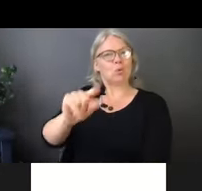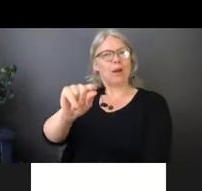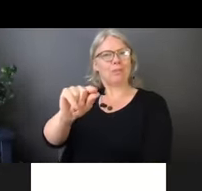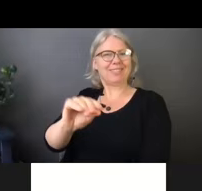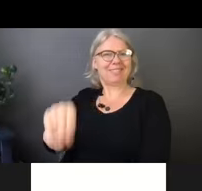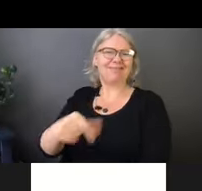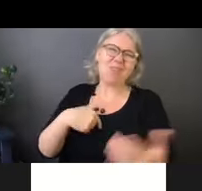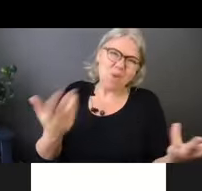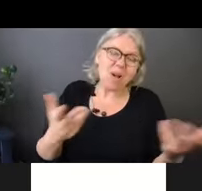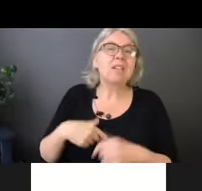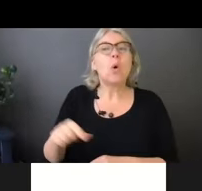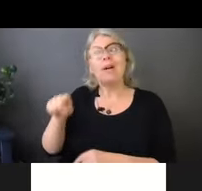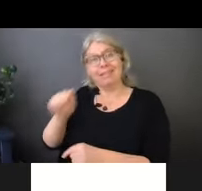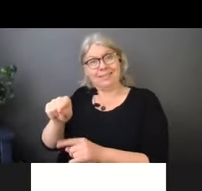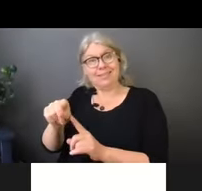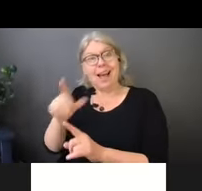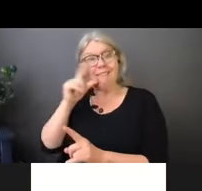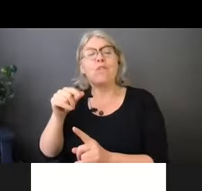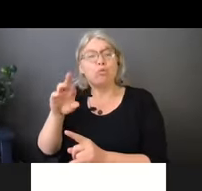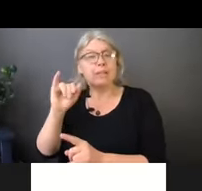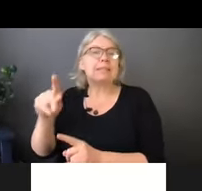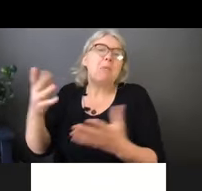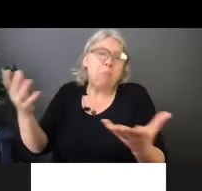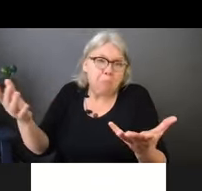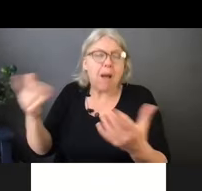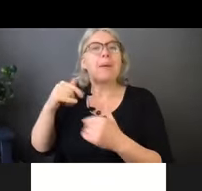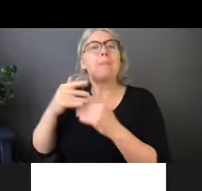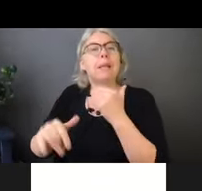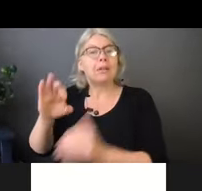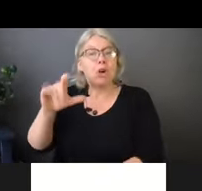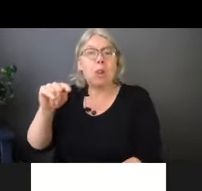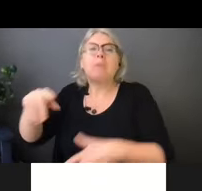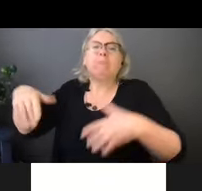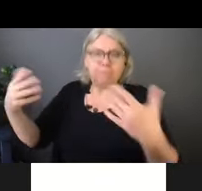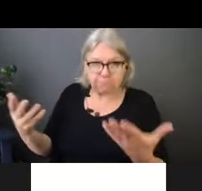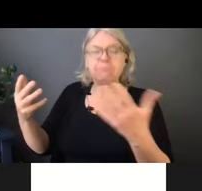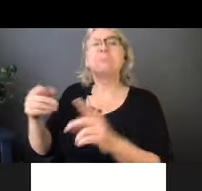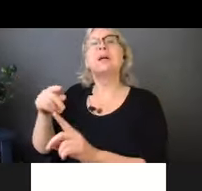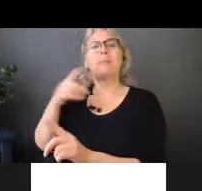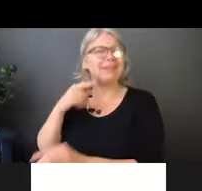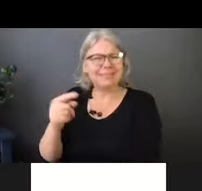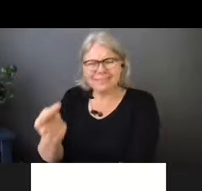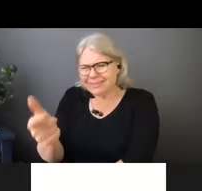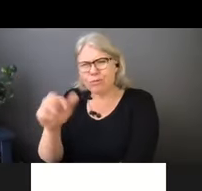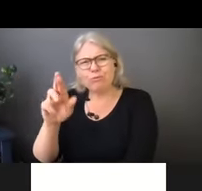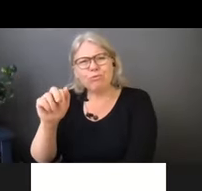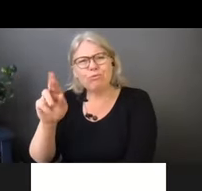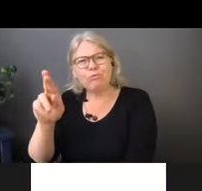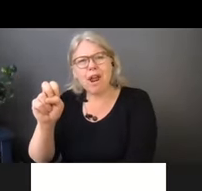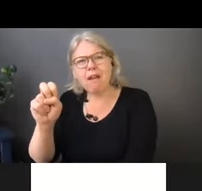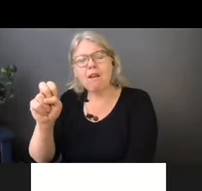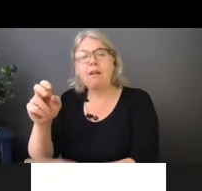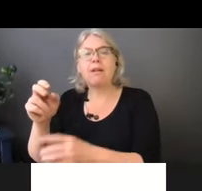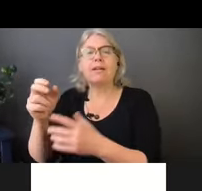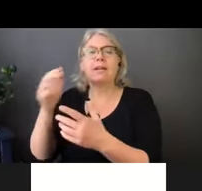vaccination. It's, it's, common, it's a, one of those, uh, serious side effects and our stats today. But again, remember, we're only